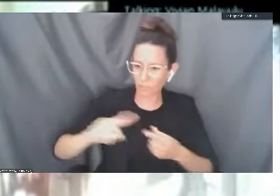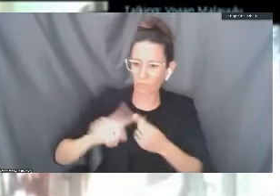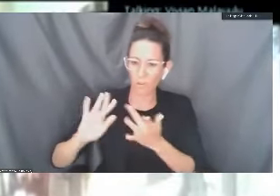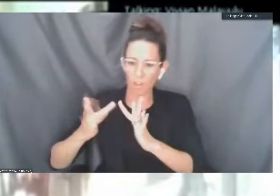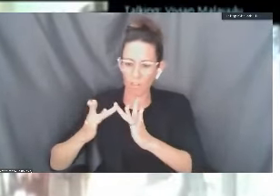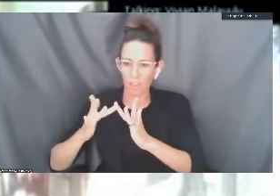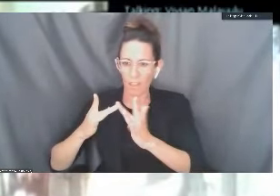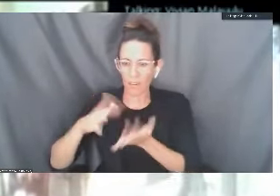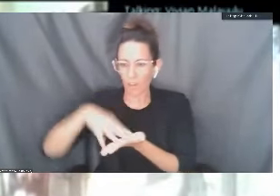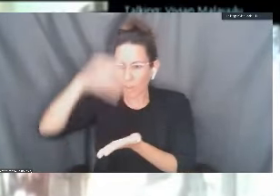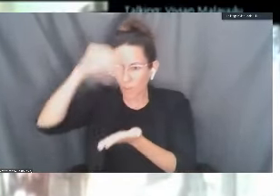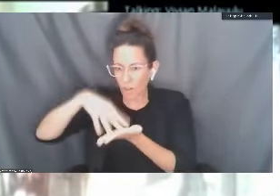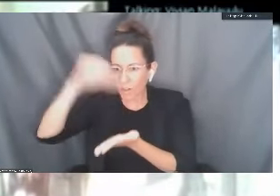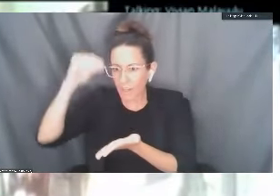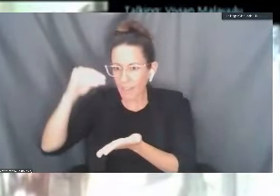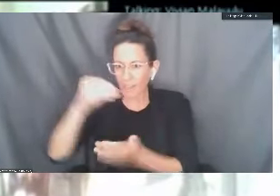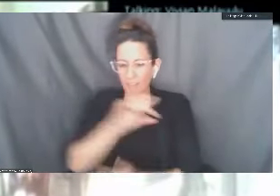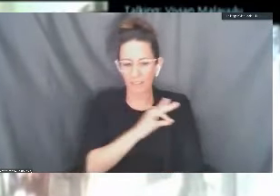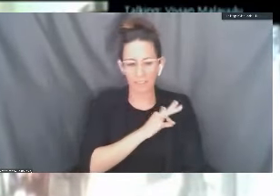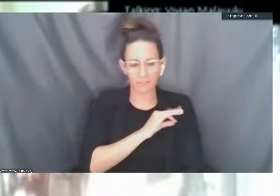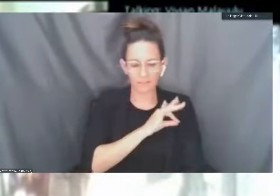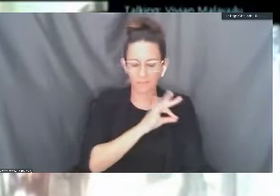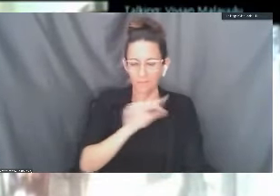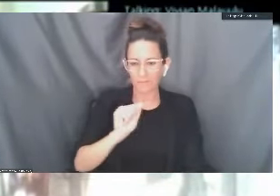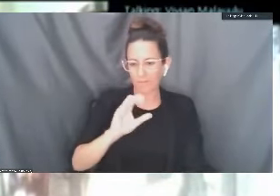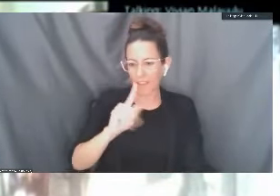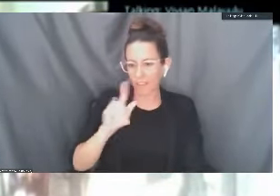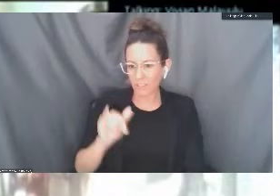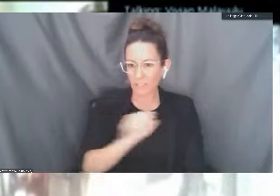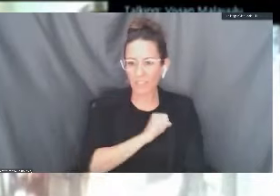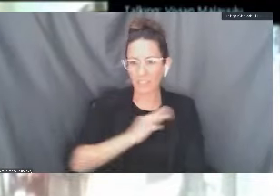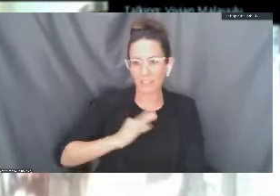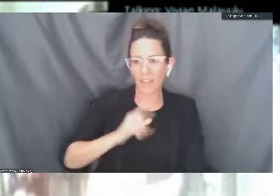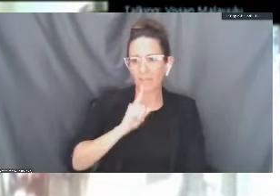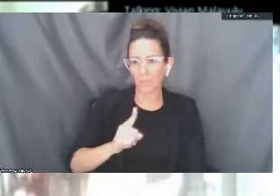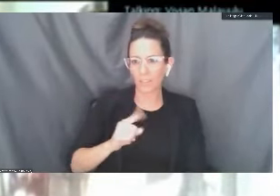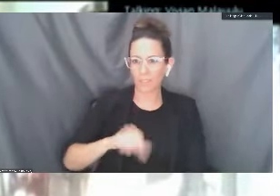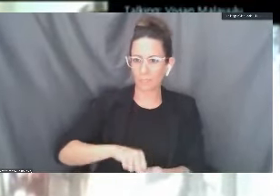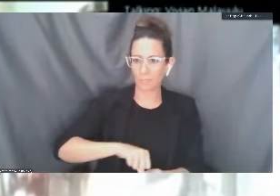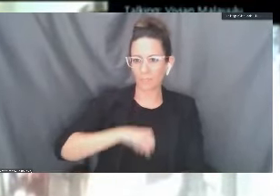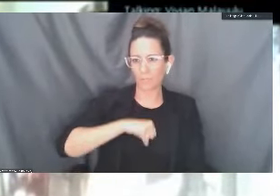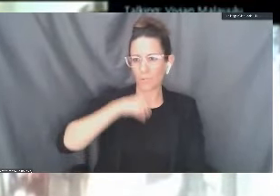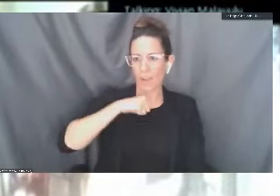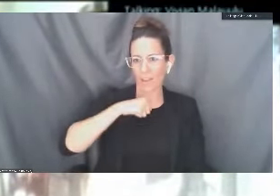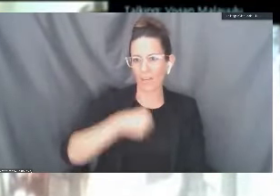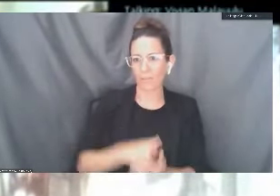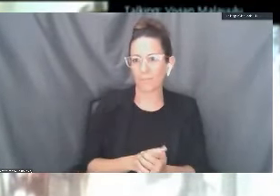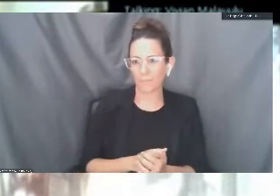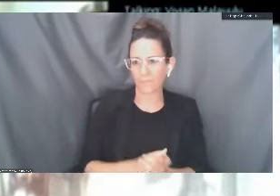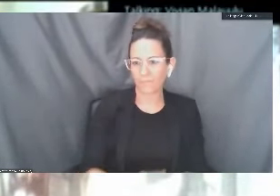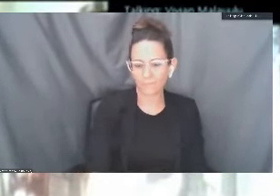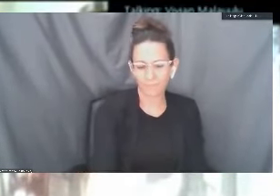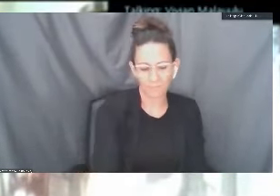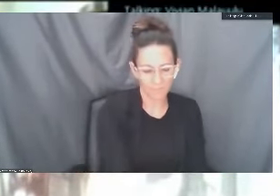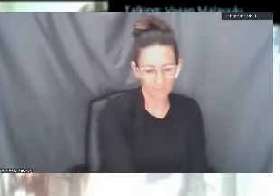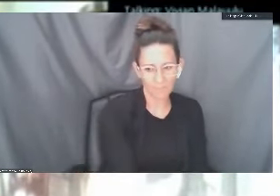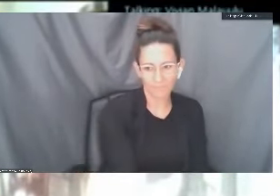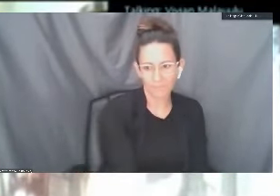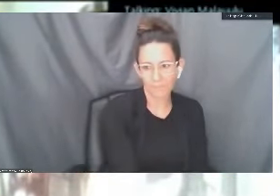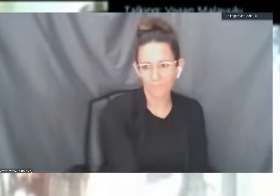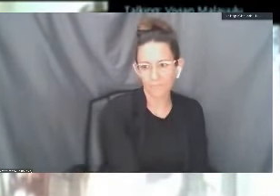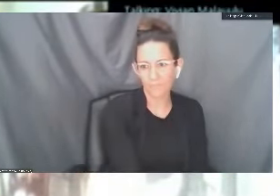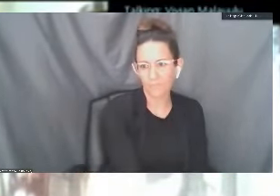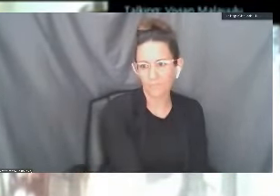Our faculty, our staff, just really fantastic effort. And I'm so proud. And this is what makes Long Beach City College the jewel